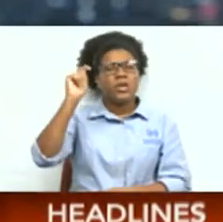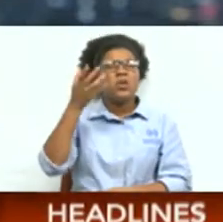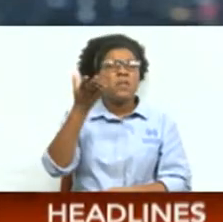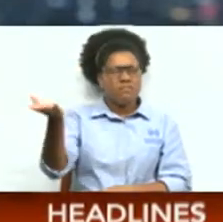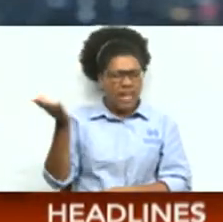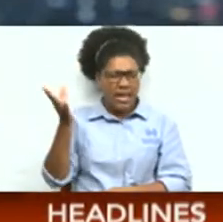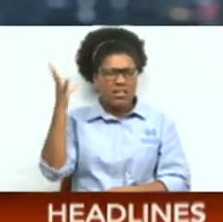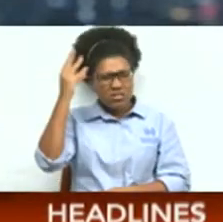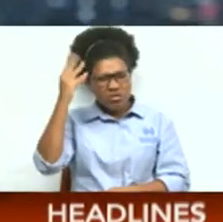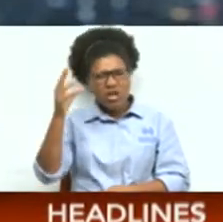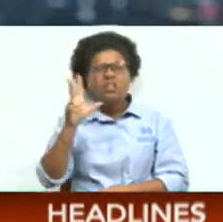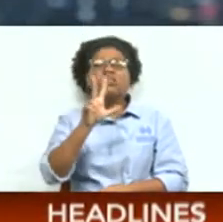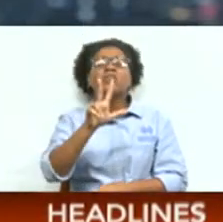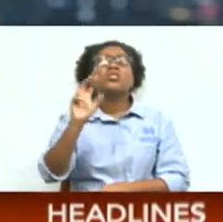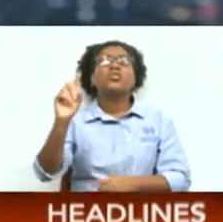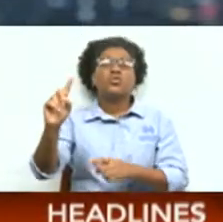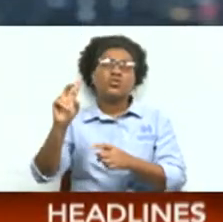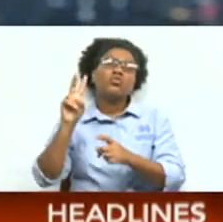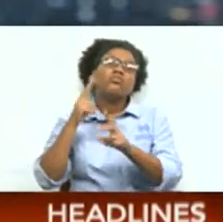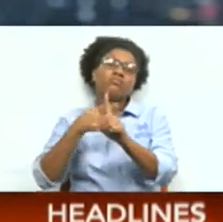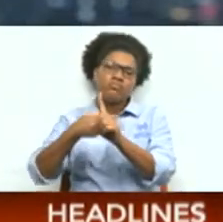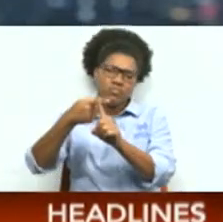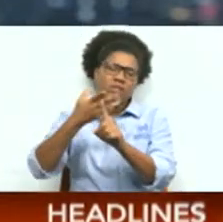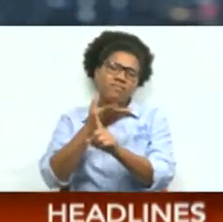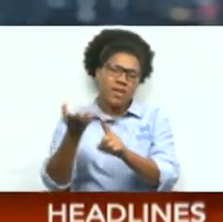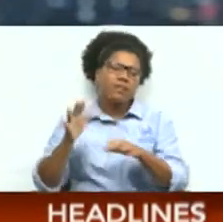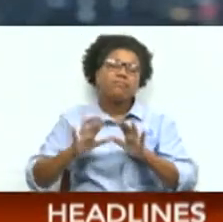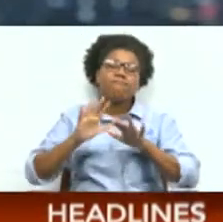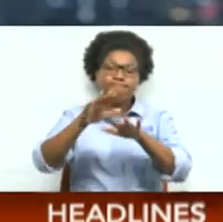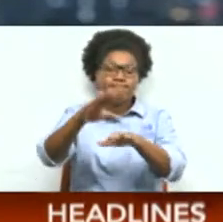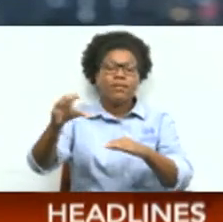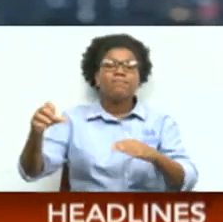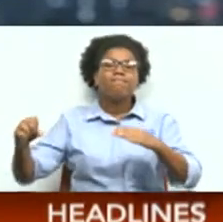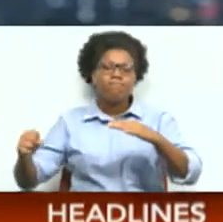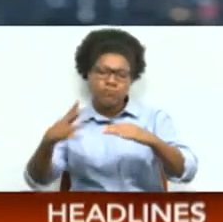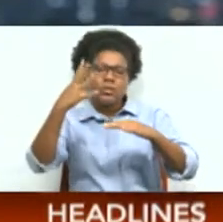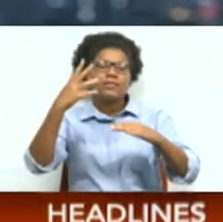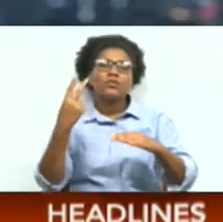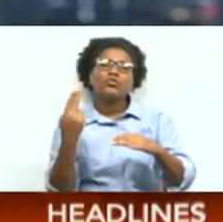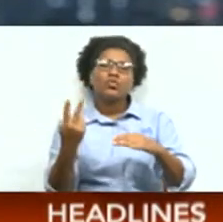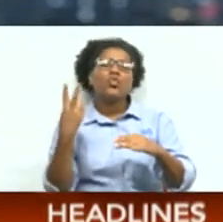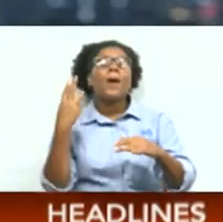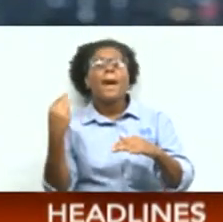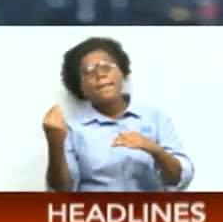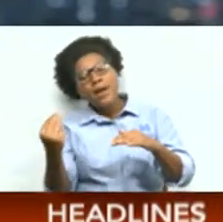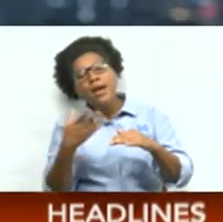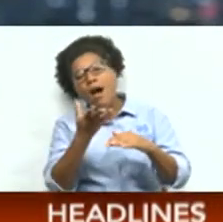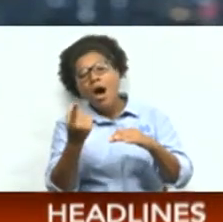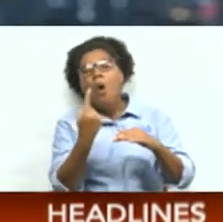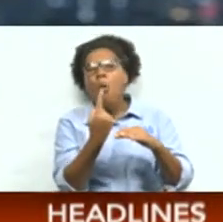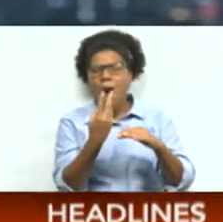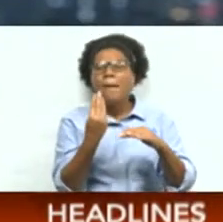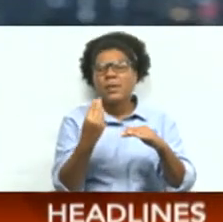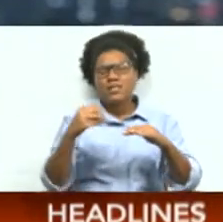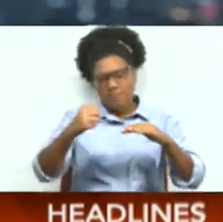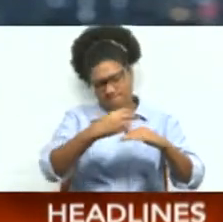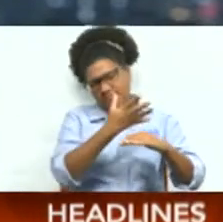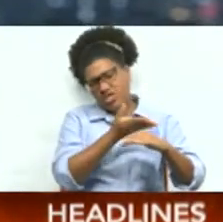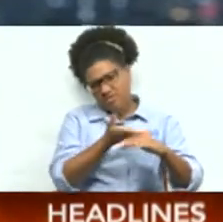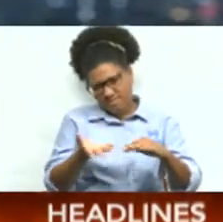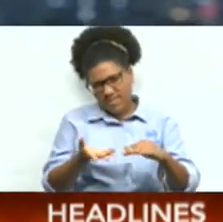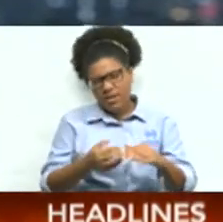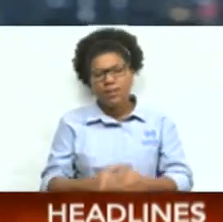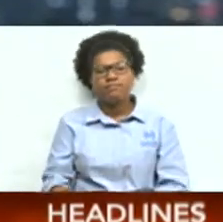experience a high of 32 degrees Celsius. Seas are moderate with waves up to 2 meters in open waters, near one meter in sheltered areas.